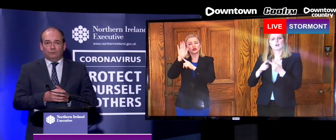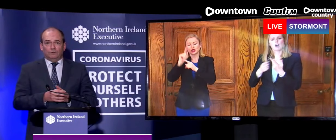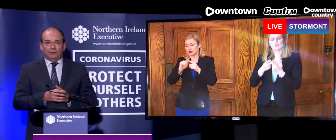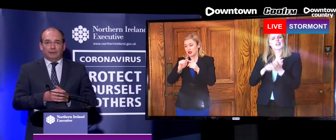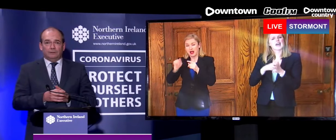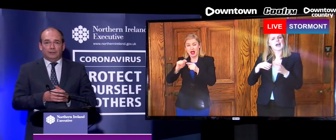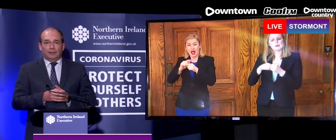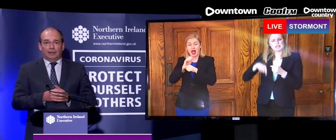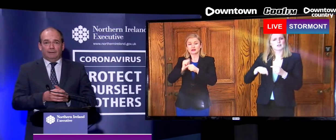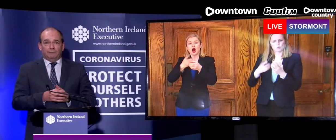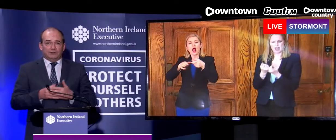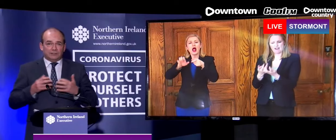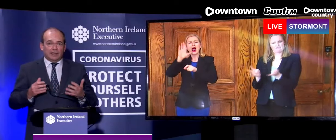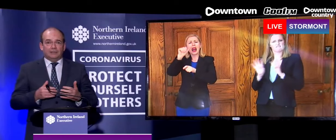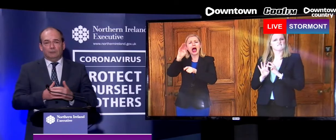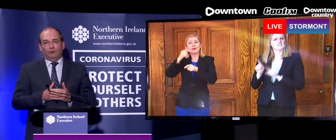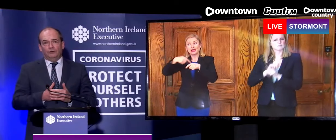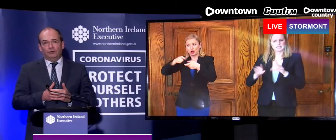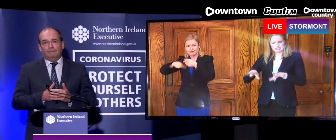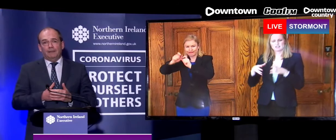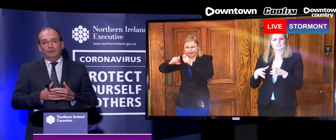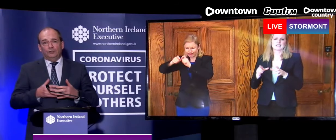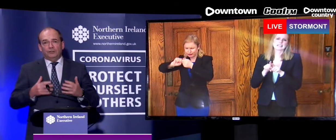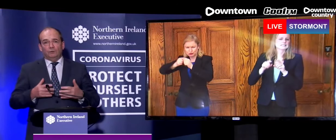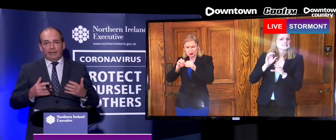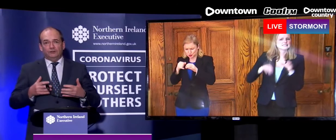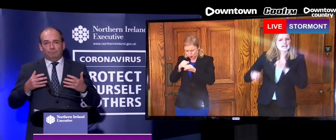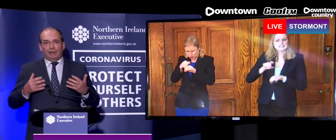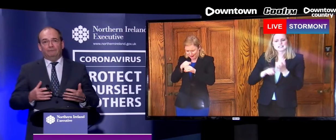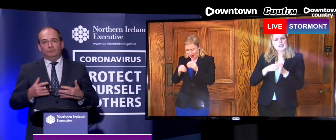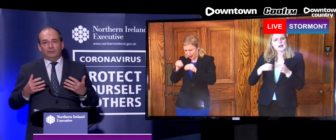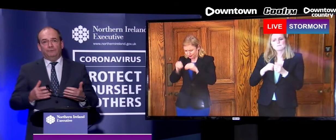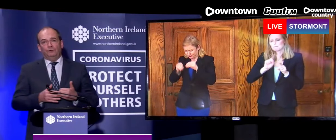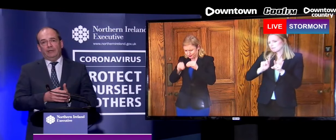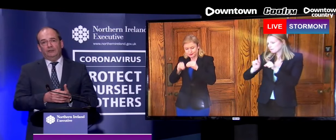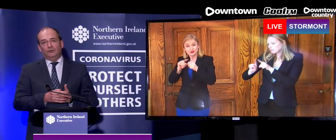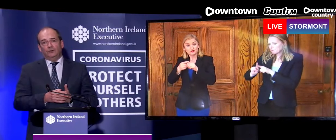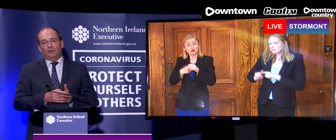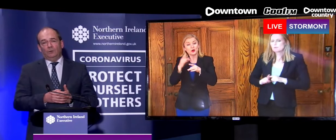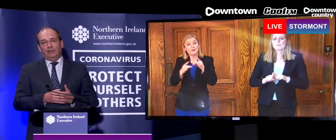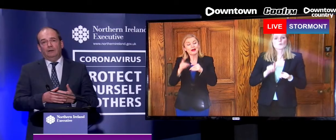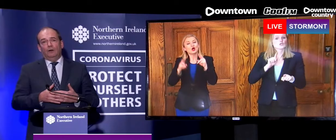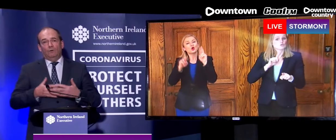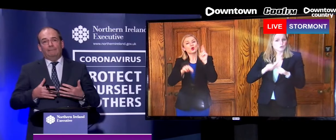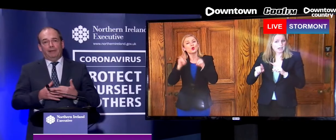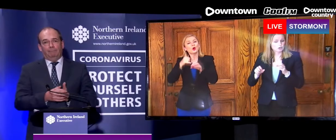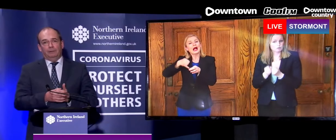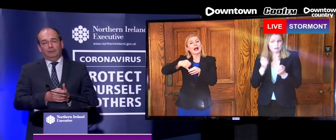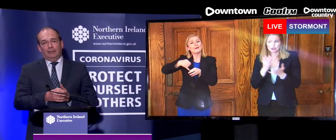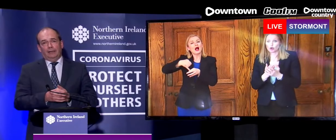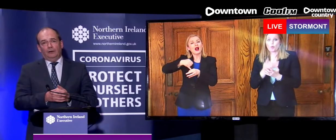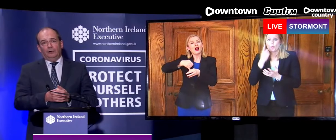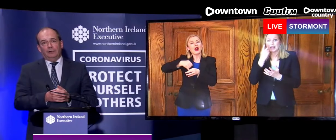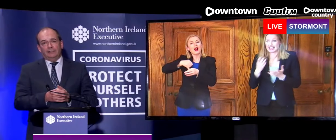here in Northern Ireland, the forensic science laboratory, using a range of platforms and different reagents so that we can ramp